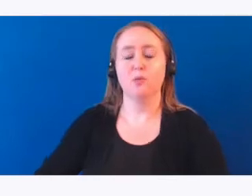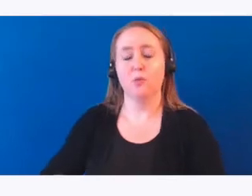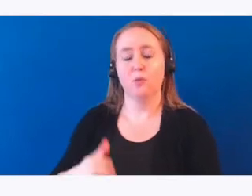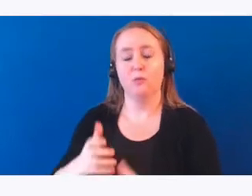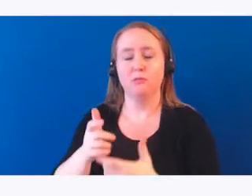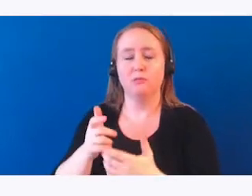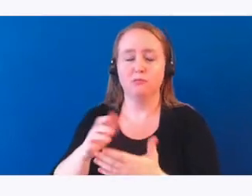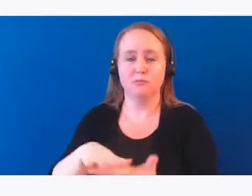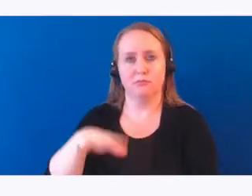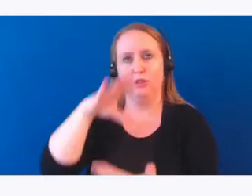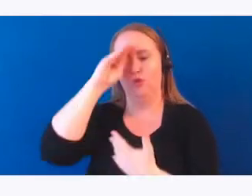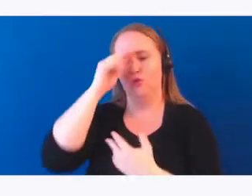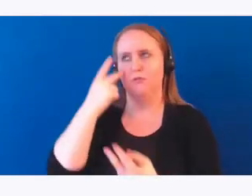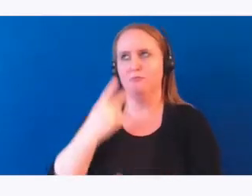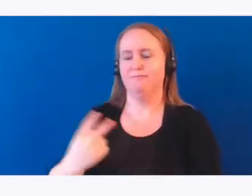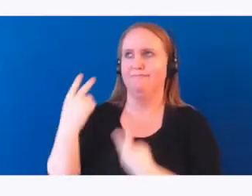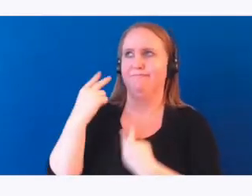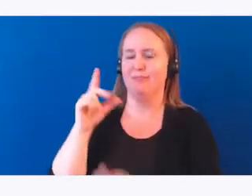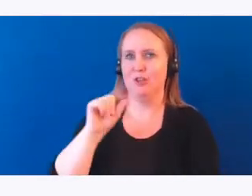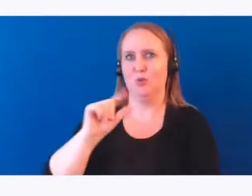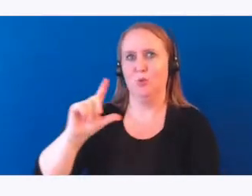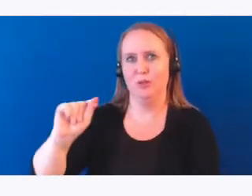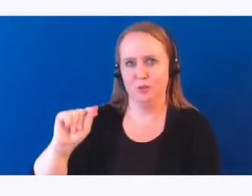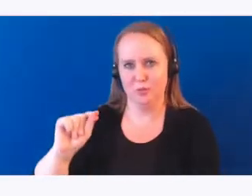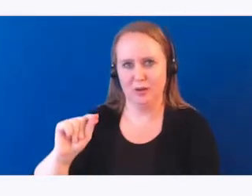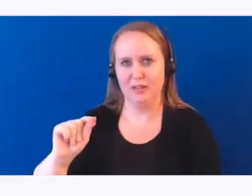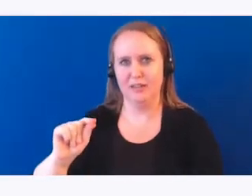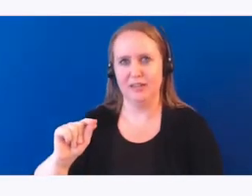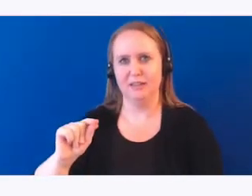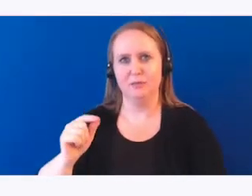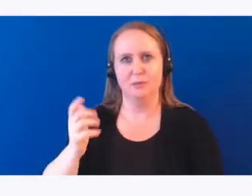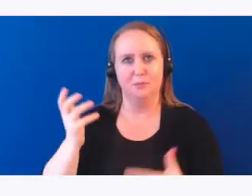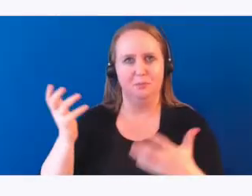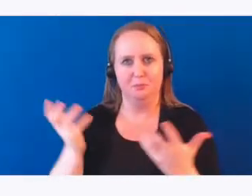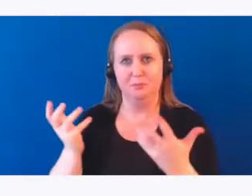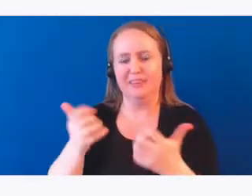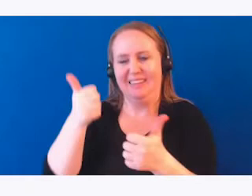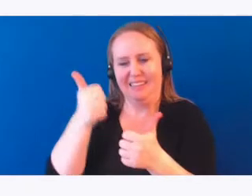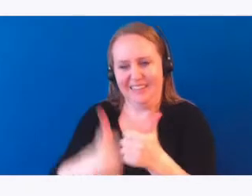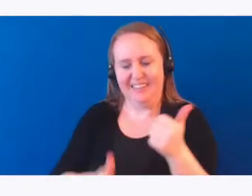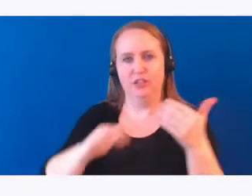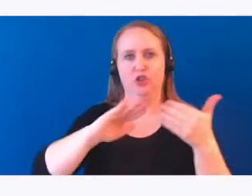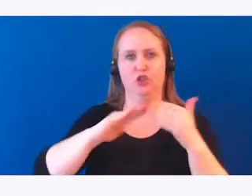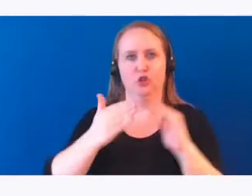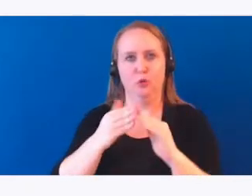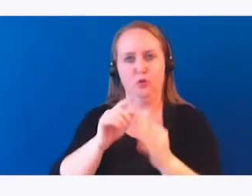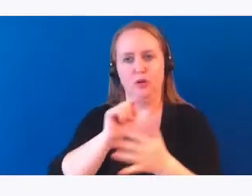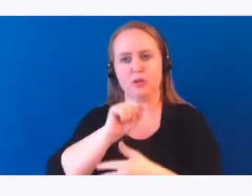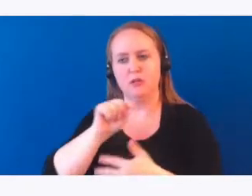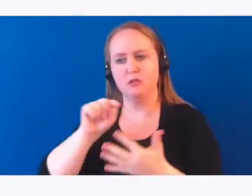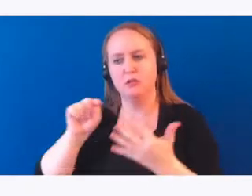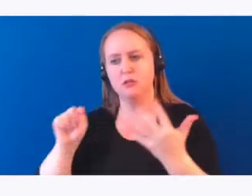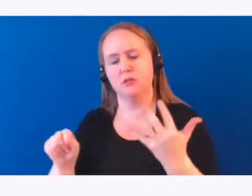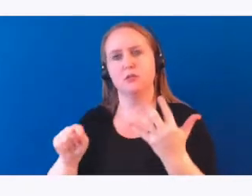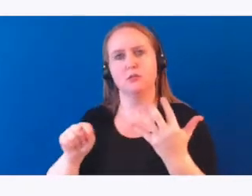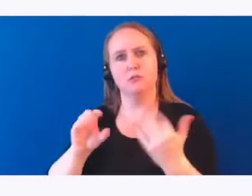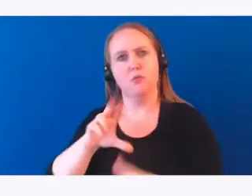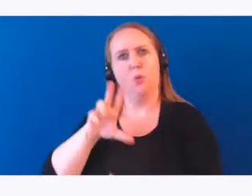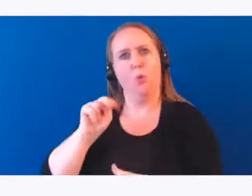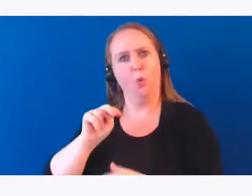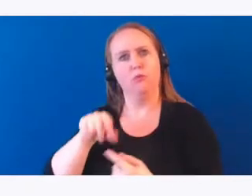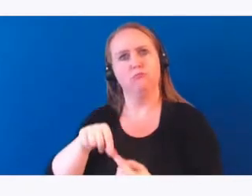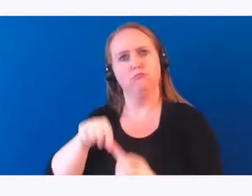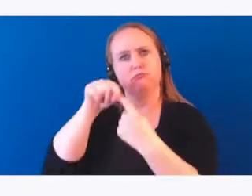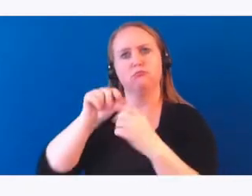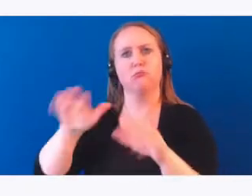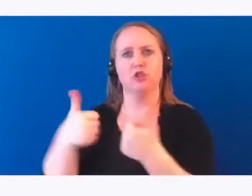As I look back at 2020 kind of in the rearview mirror is that each community has its own challenges and we as